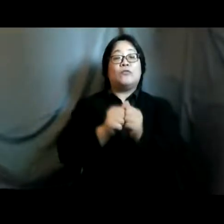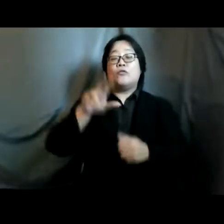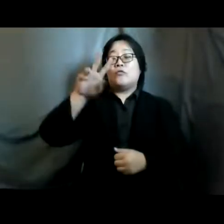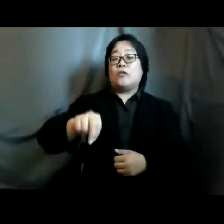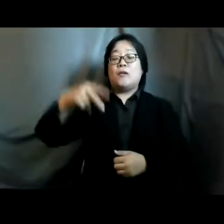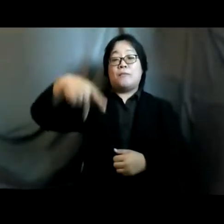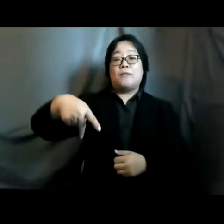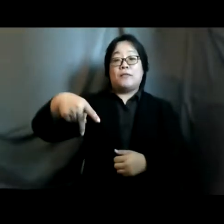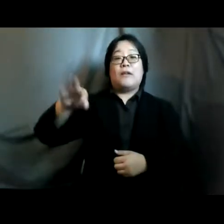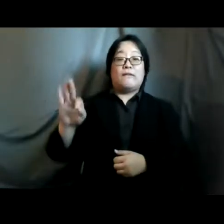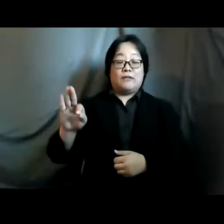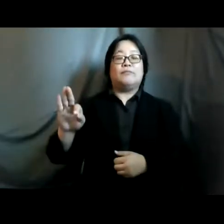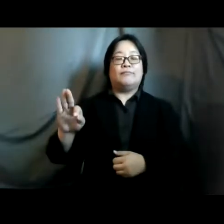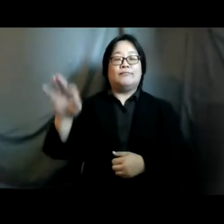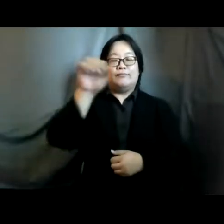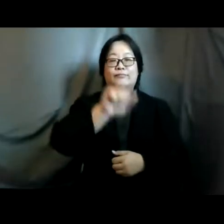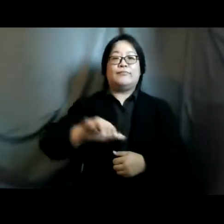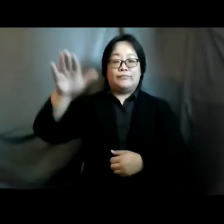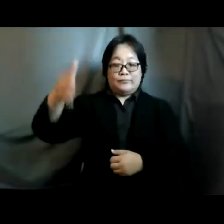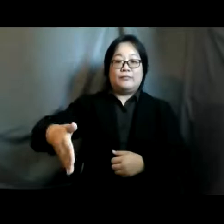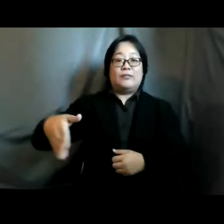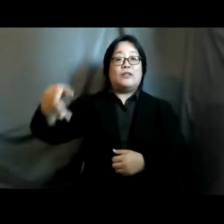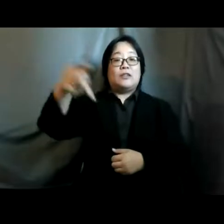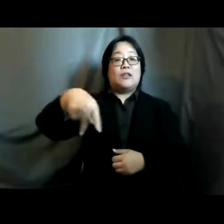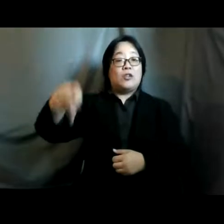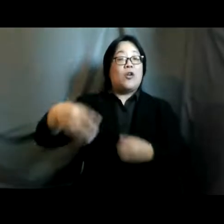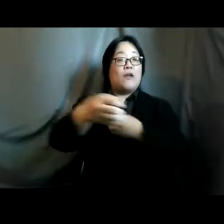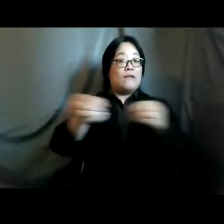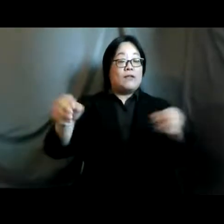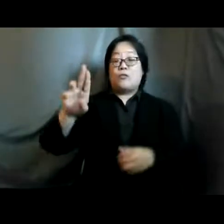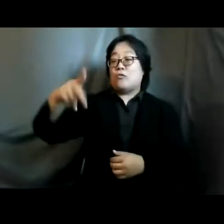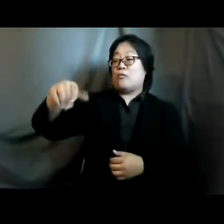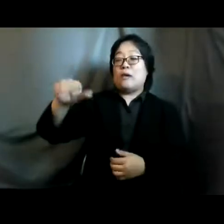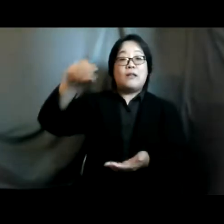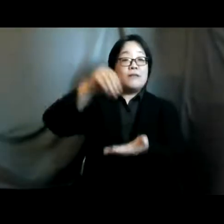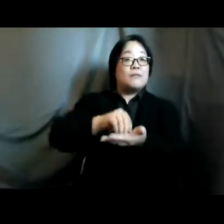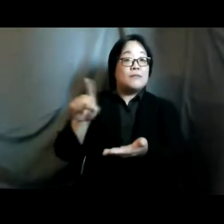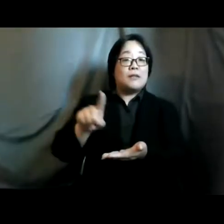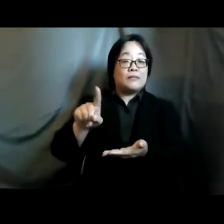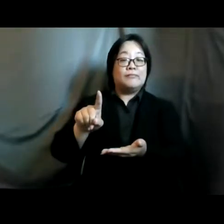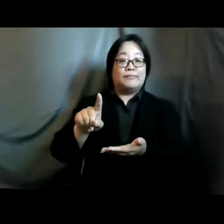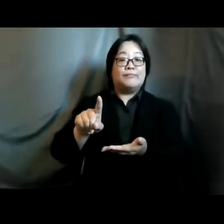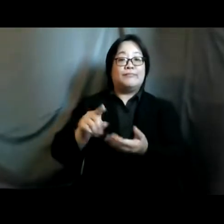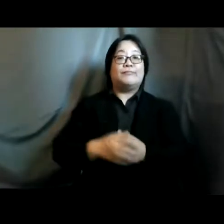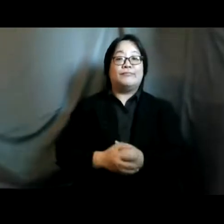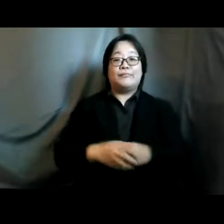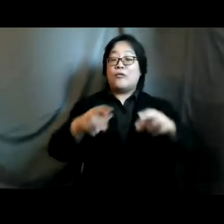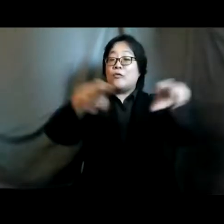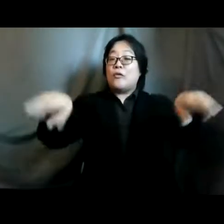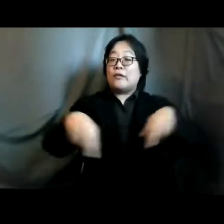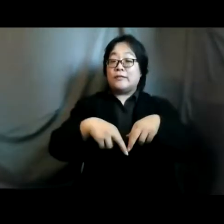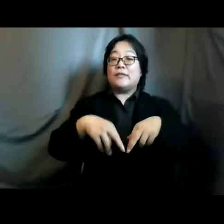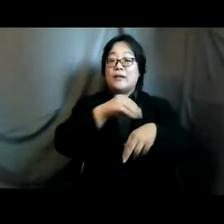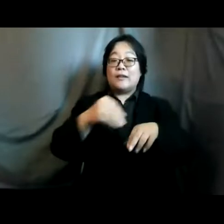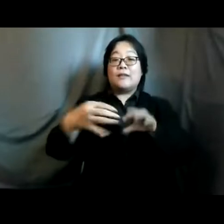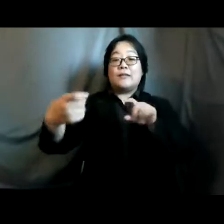fund asia pacific regional office now upala is based at unfpa asia pacific regional office and is joining us